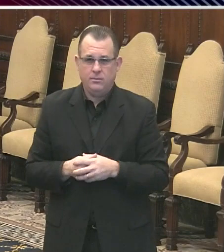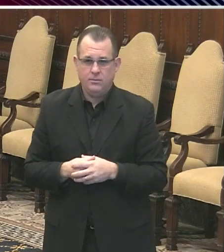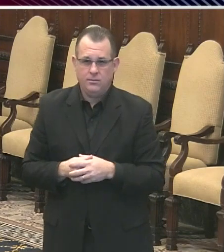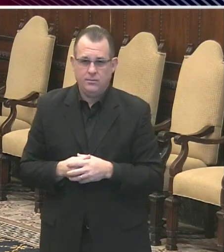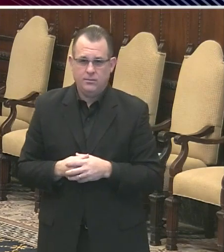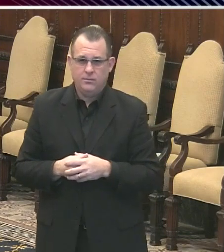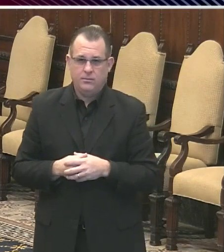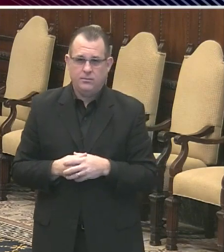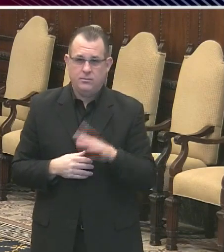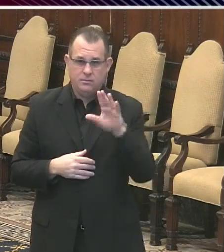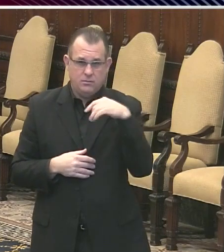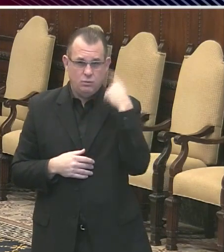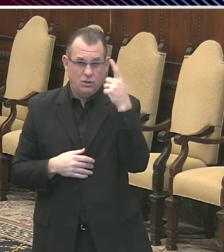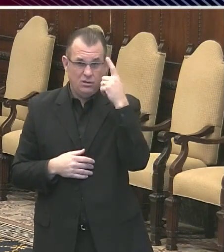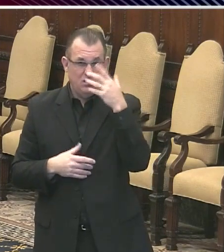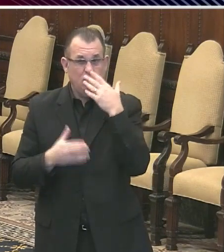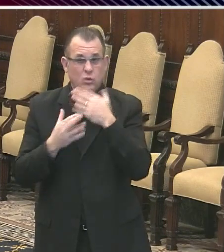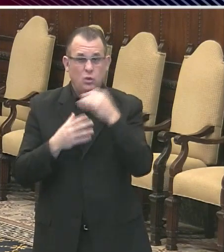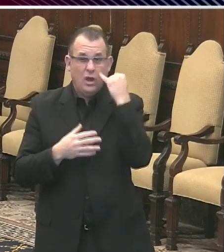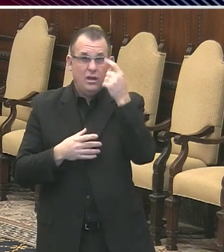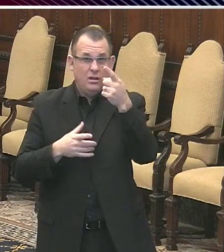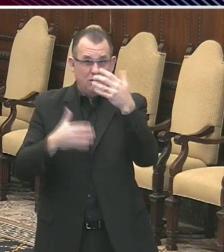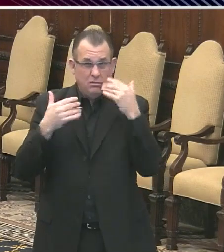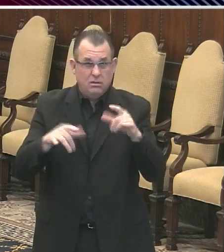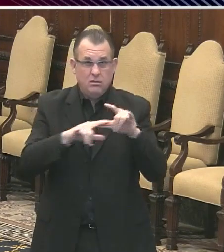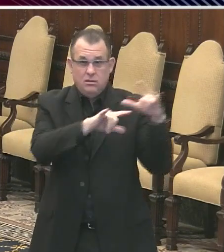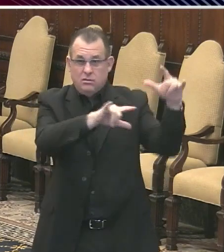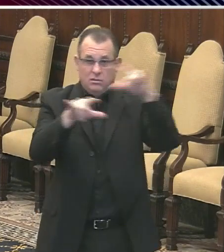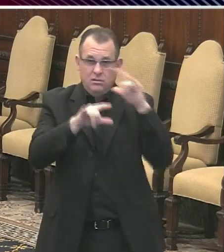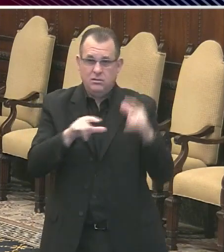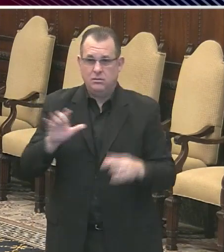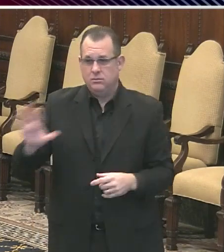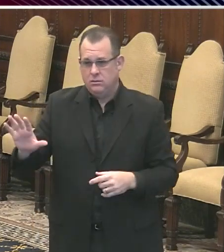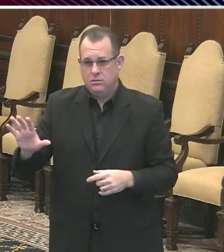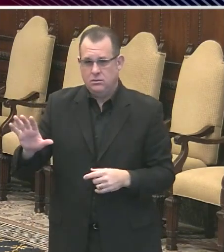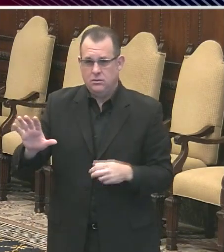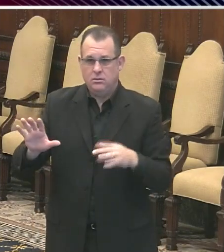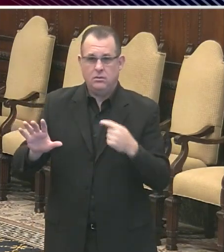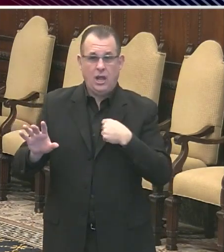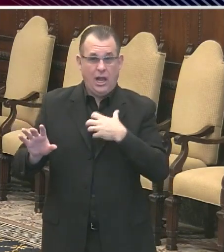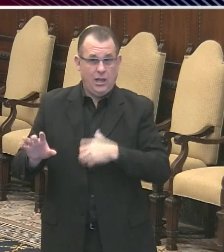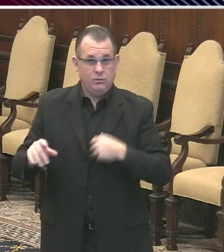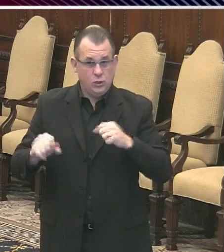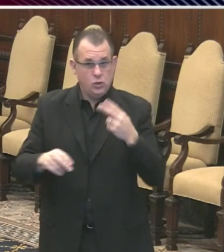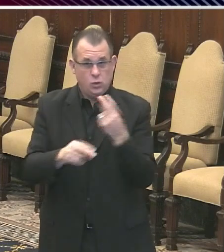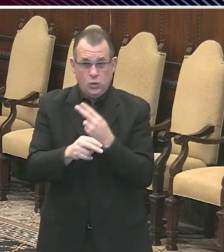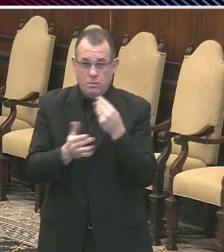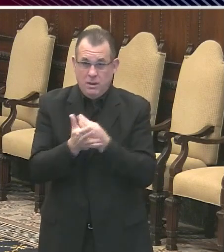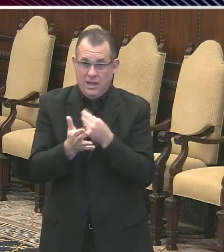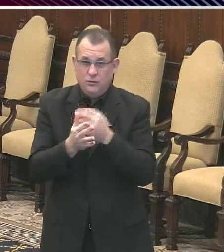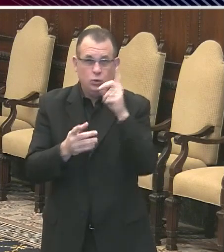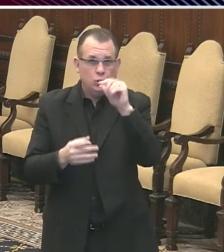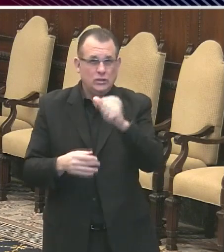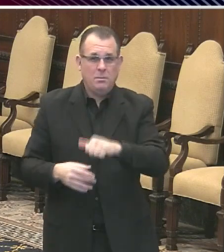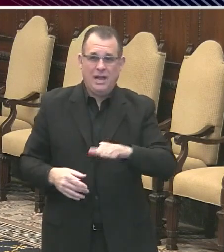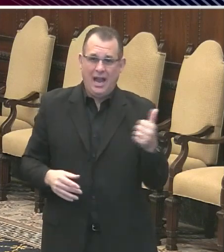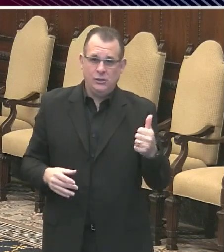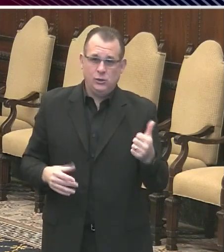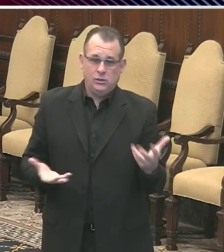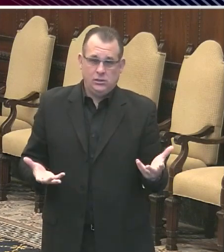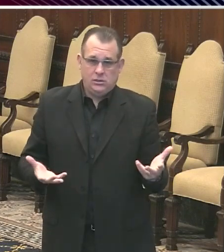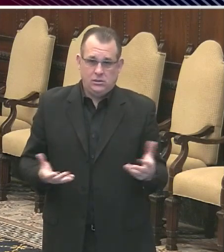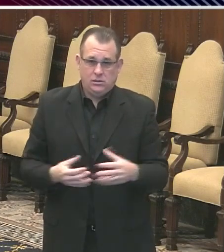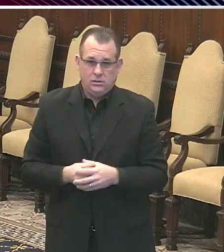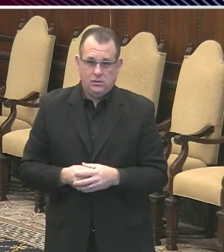good idea? We probably could use the money on something else rather than the personnel and the equipment used, utilized, but